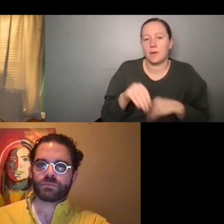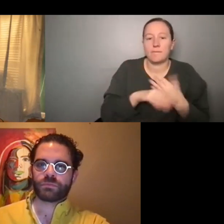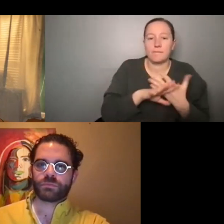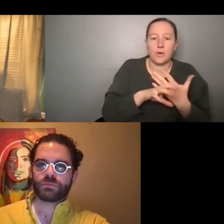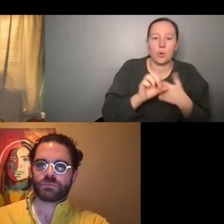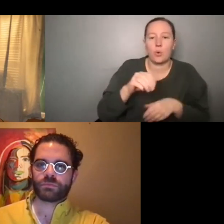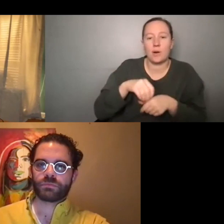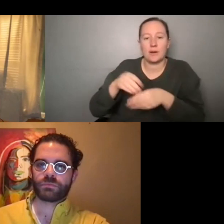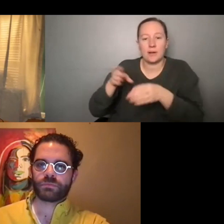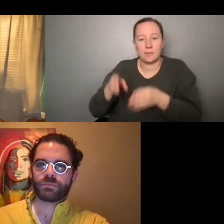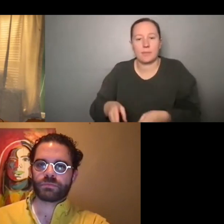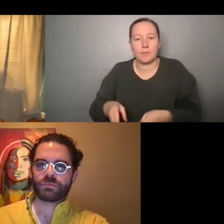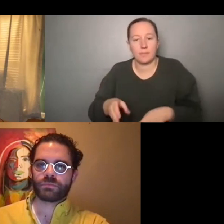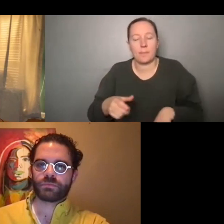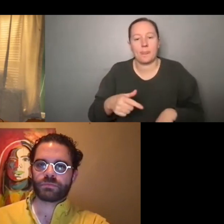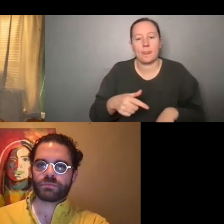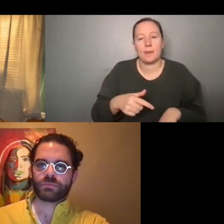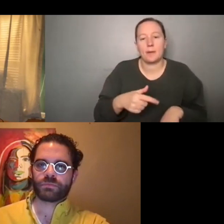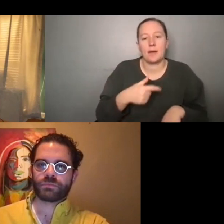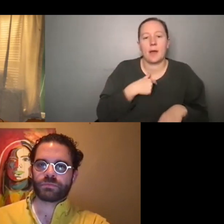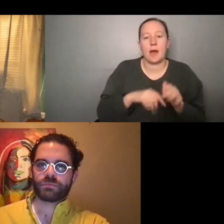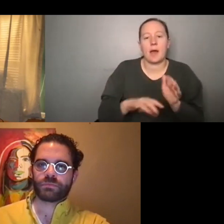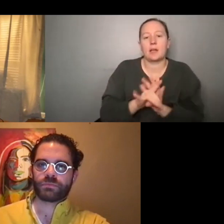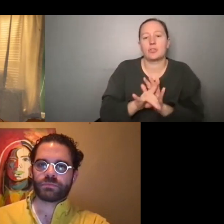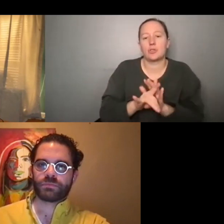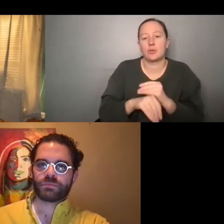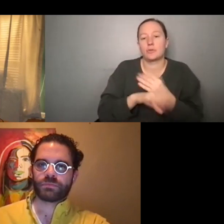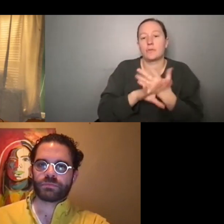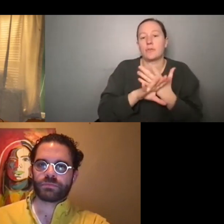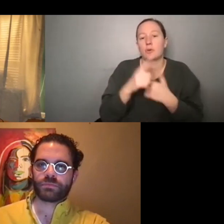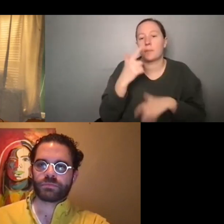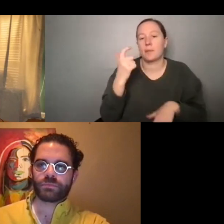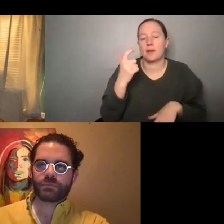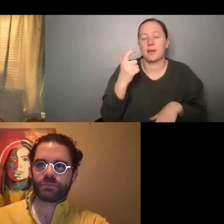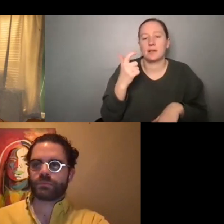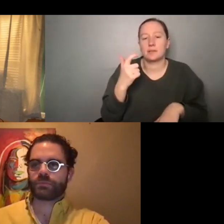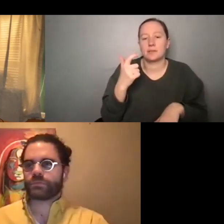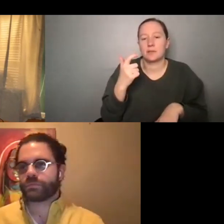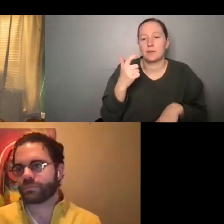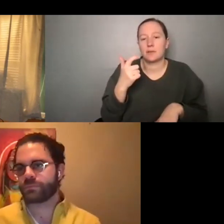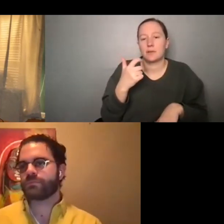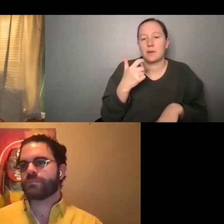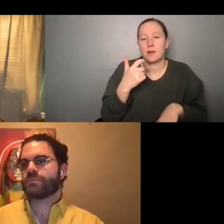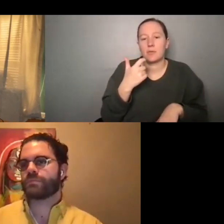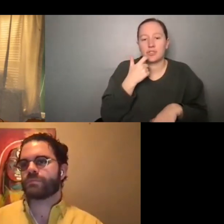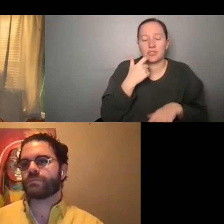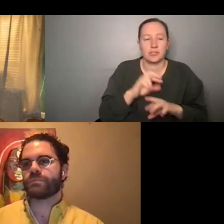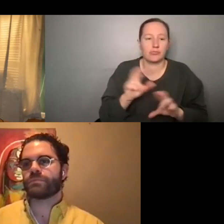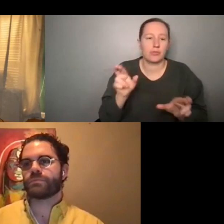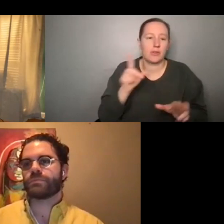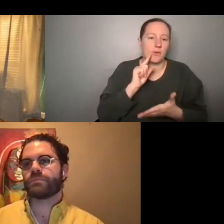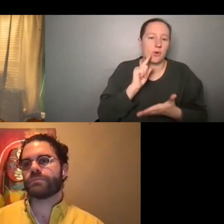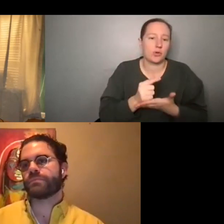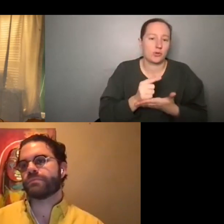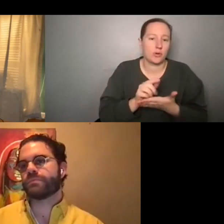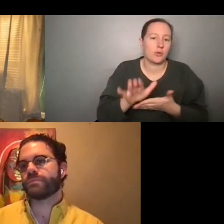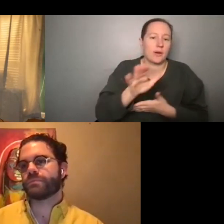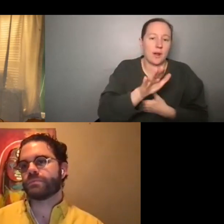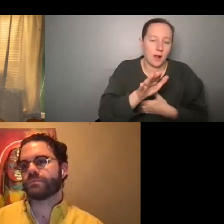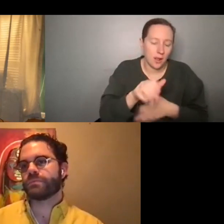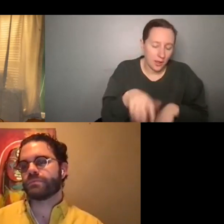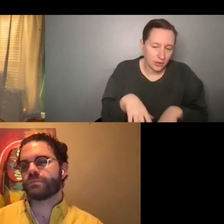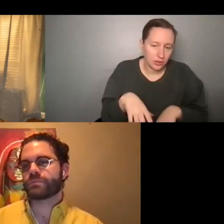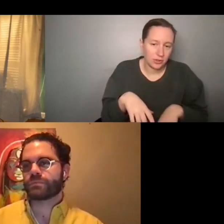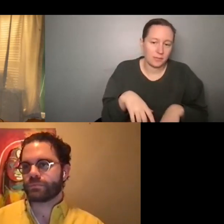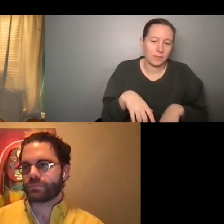in-person person. And I chose virtual because I just, I was about to graduate, uh, college and